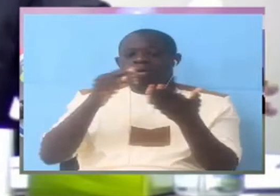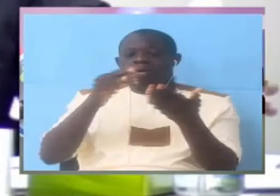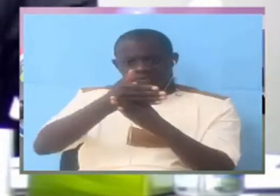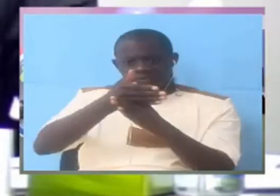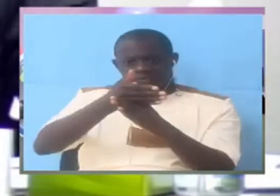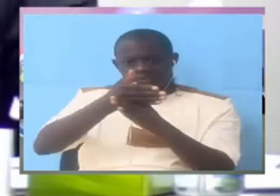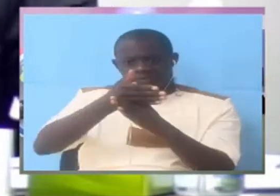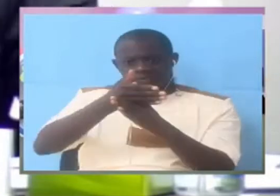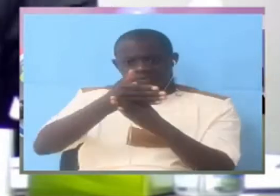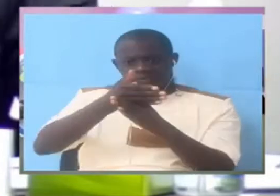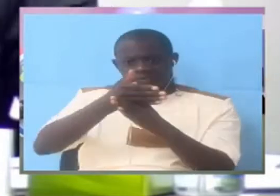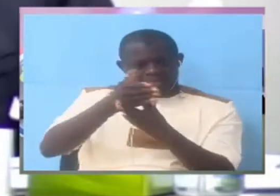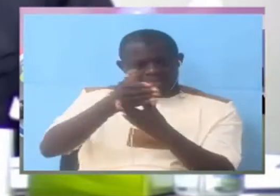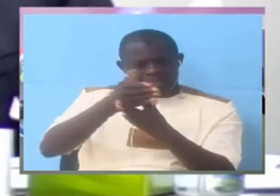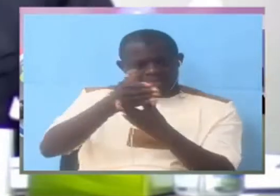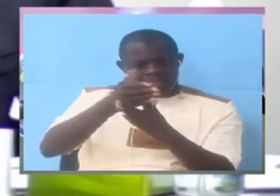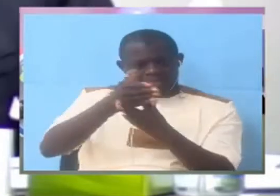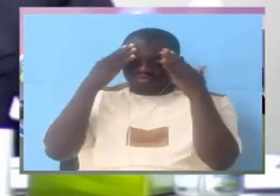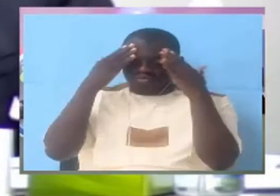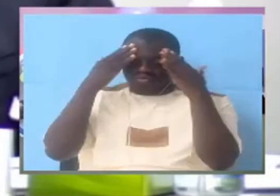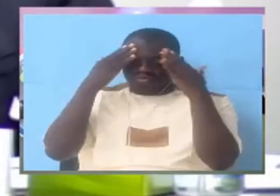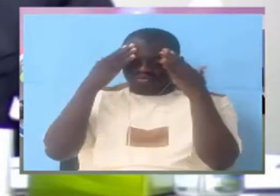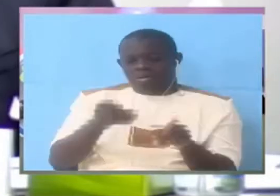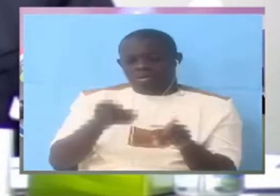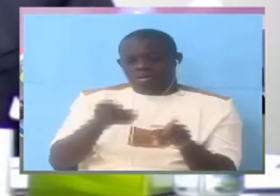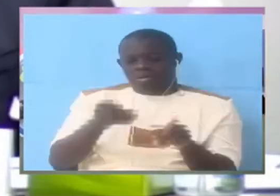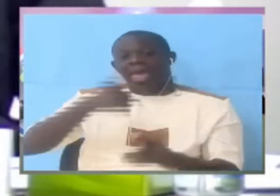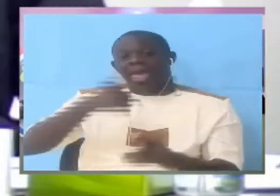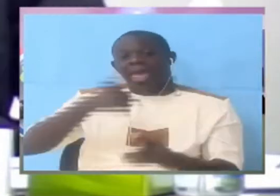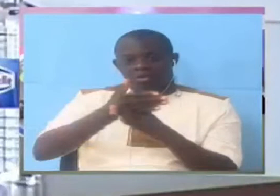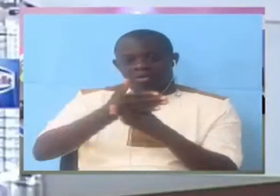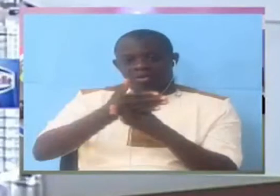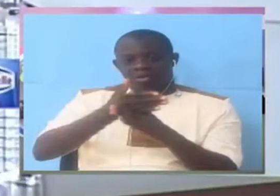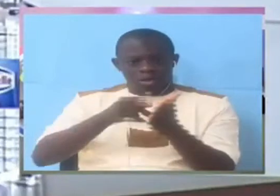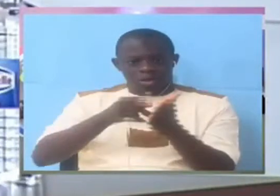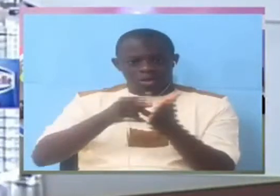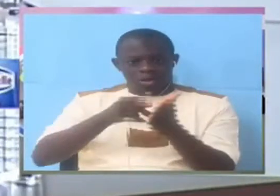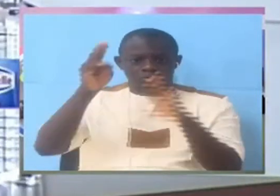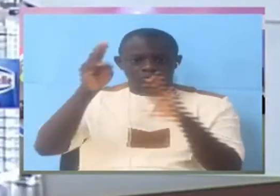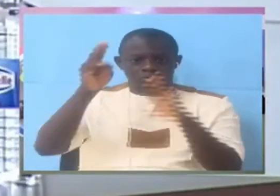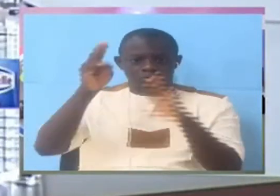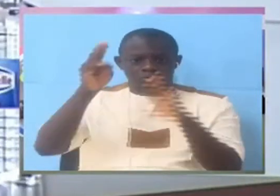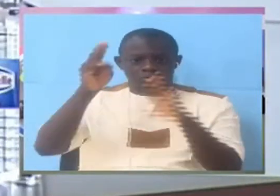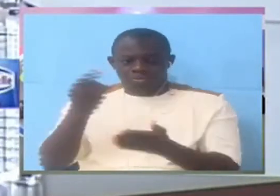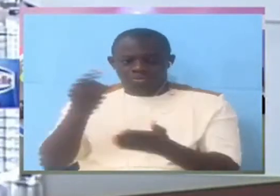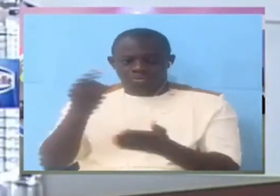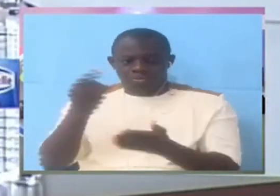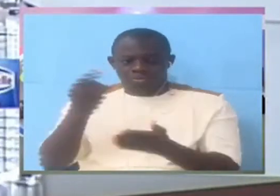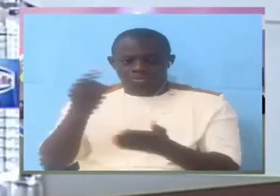you merely if you don't know i believe later so you don't know that they were brought to the nil i